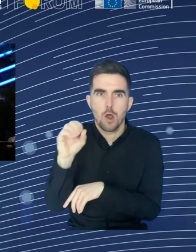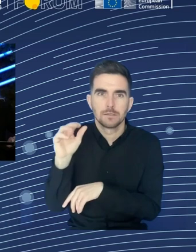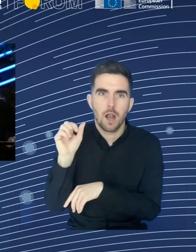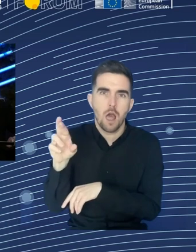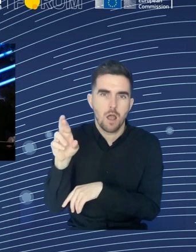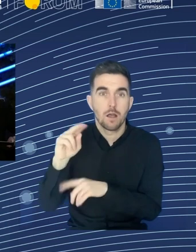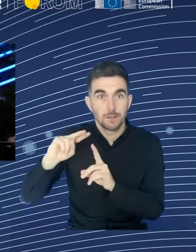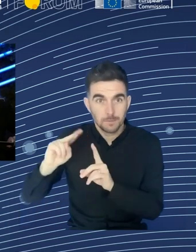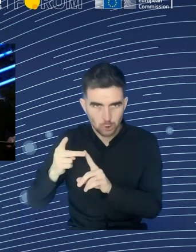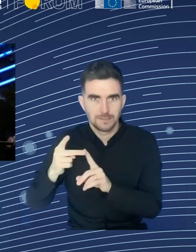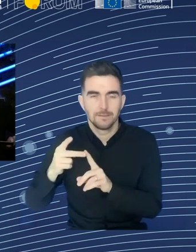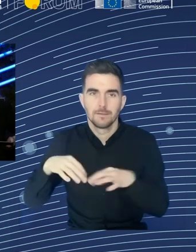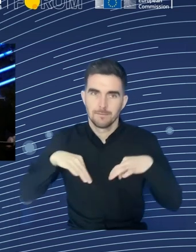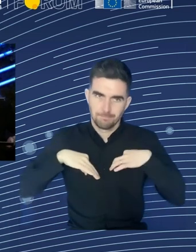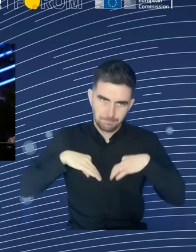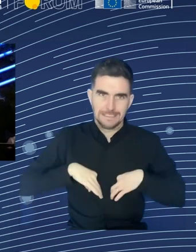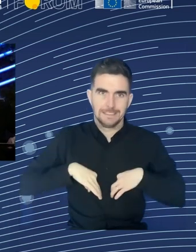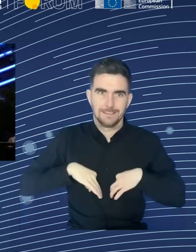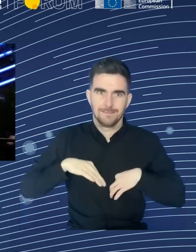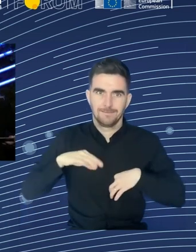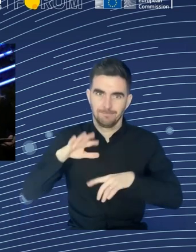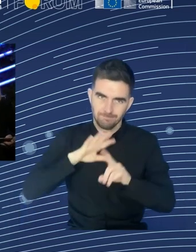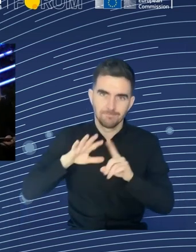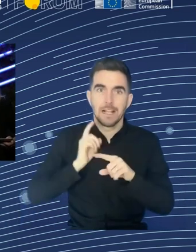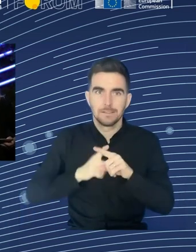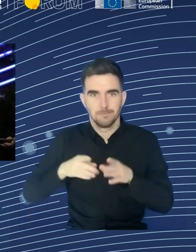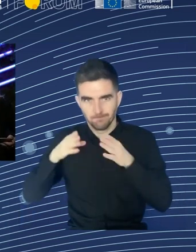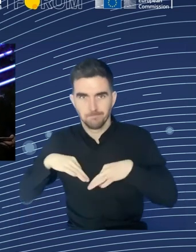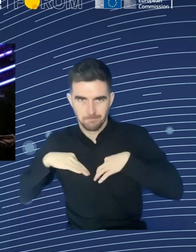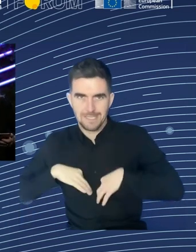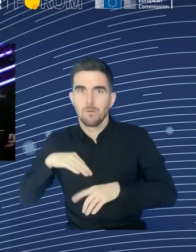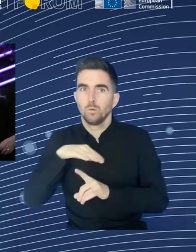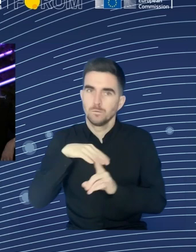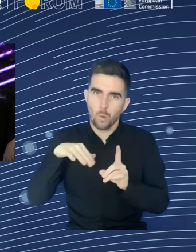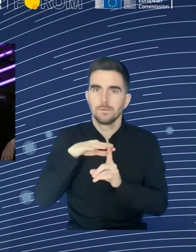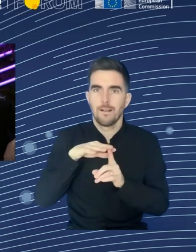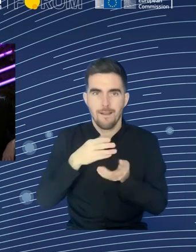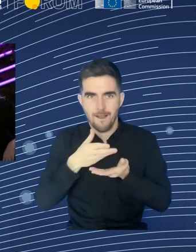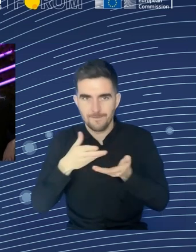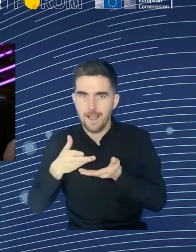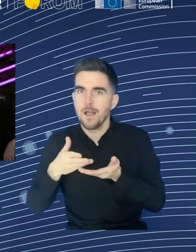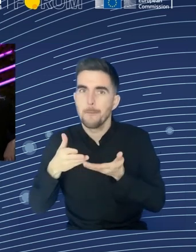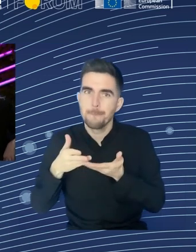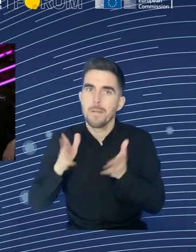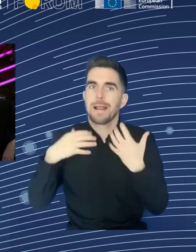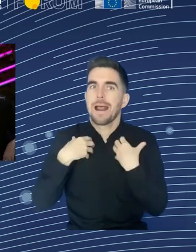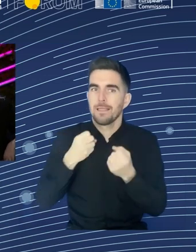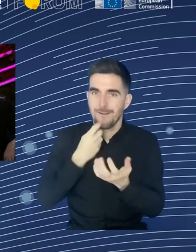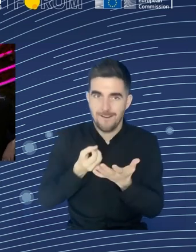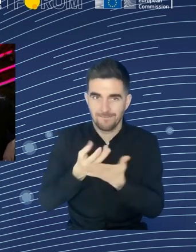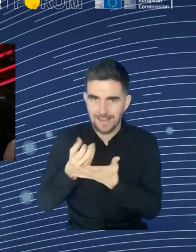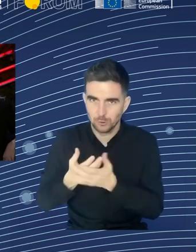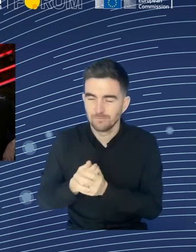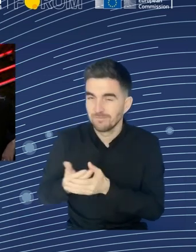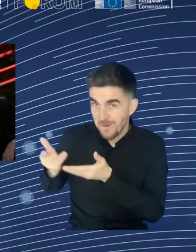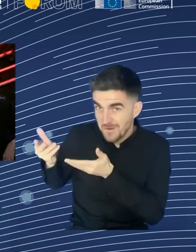in the code EESRF2023. We are asking you, which megatrend do you think will have the biggest impact